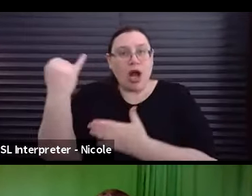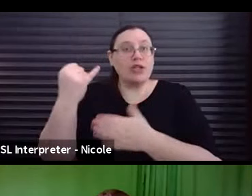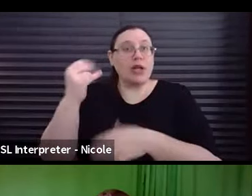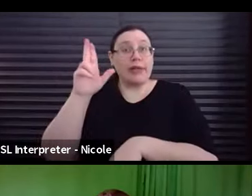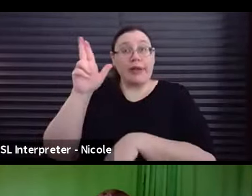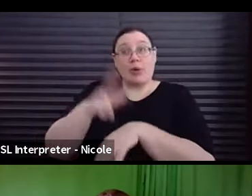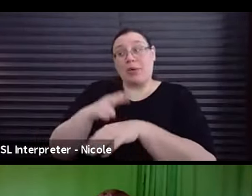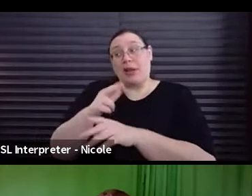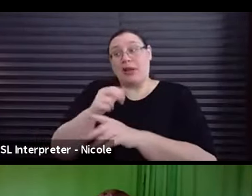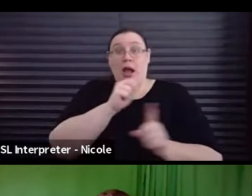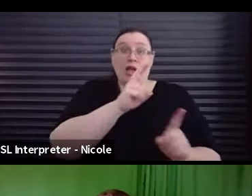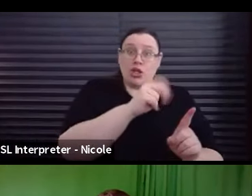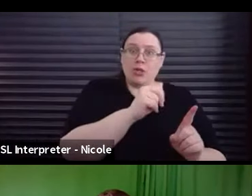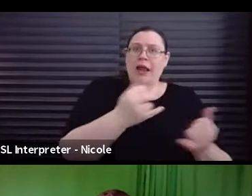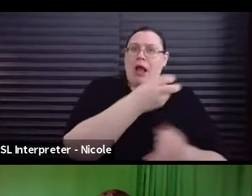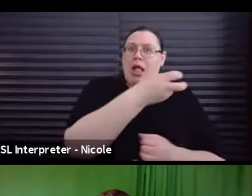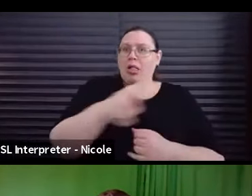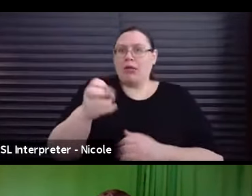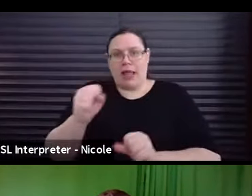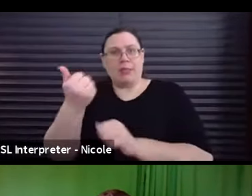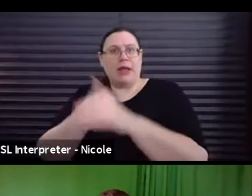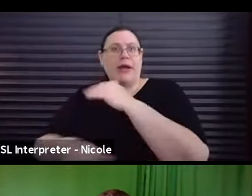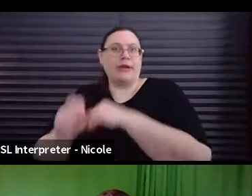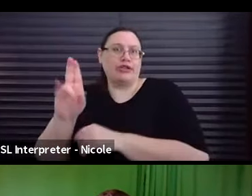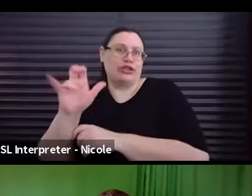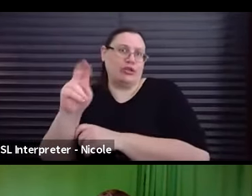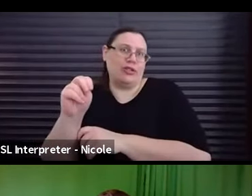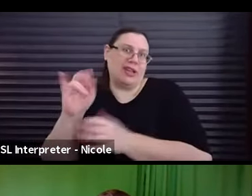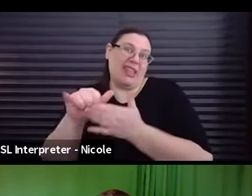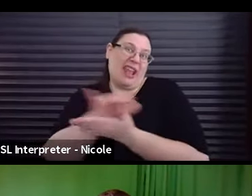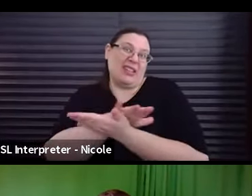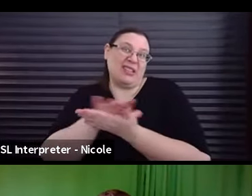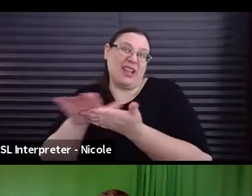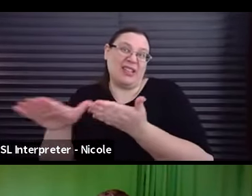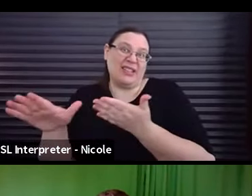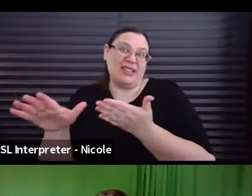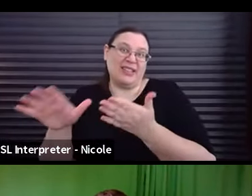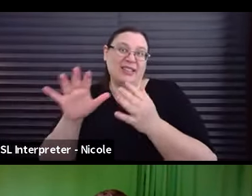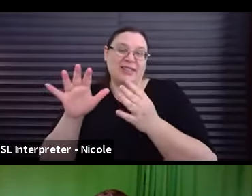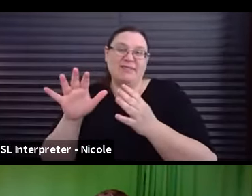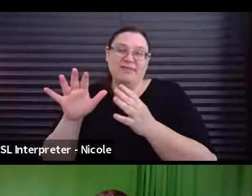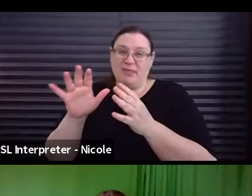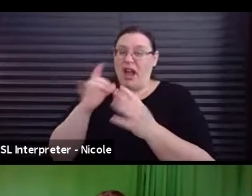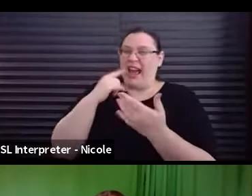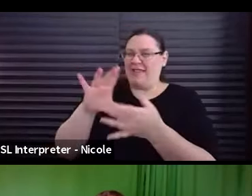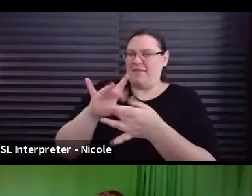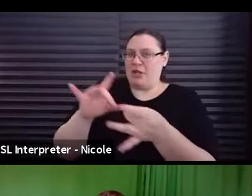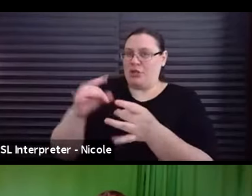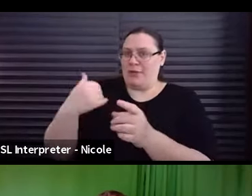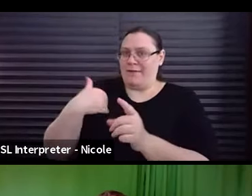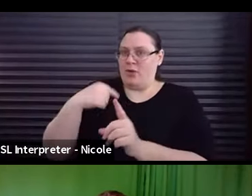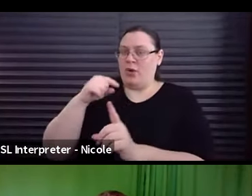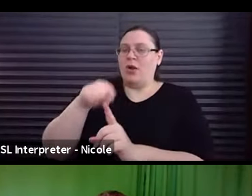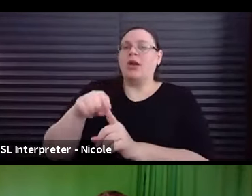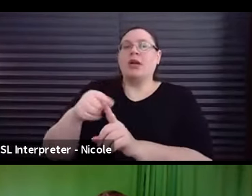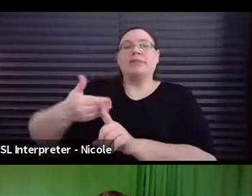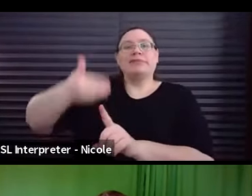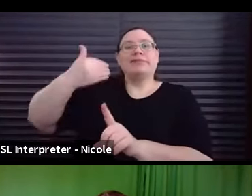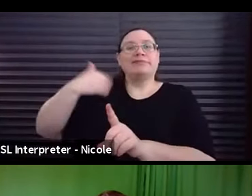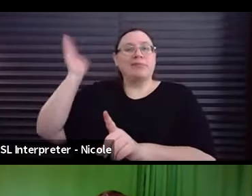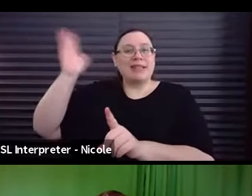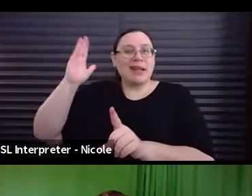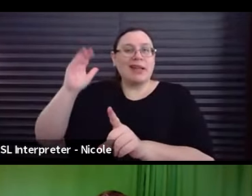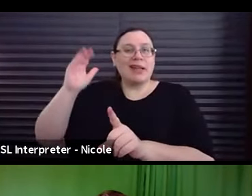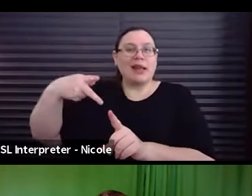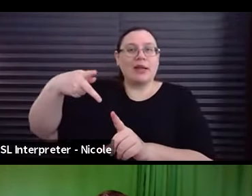-union to union, which is nice. That mentioned though, previously in the presentation, like